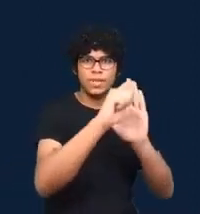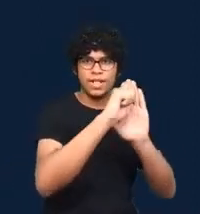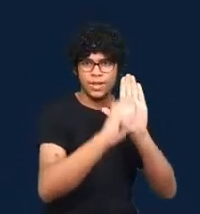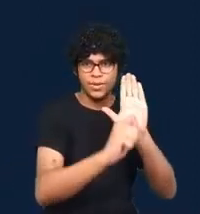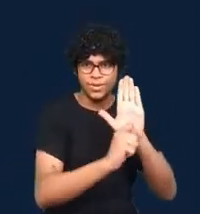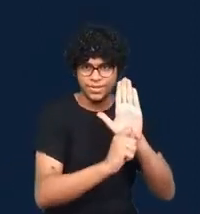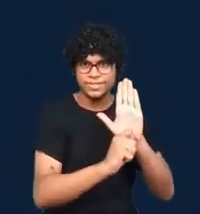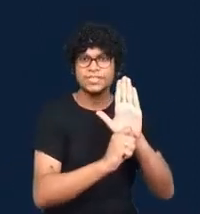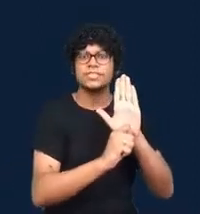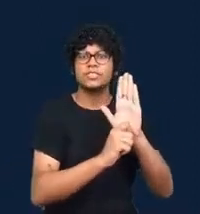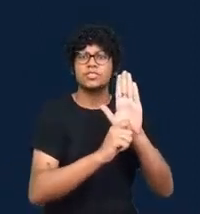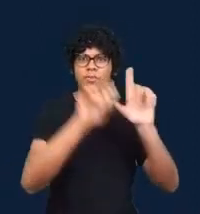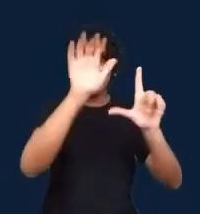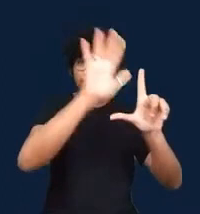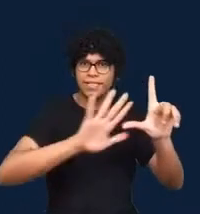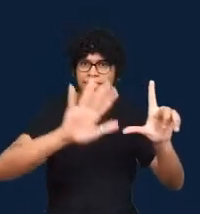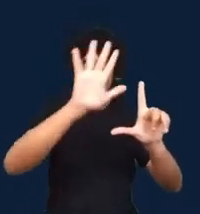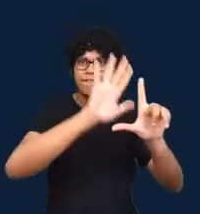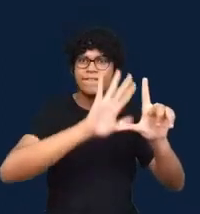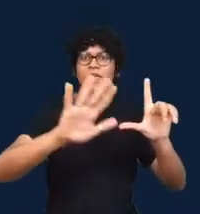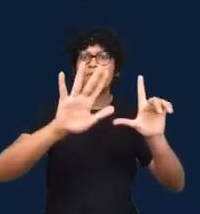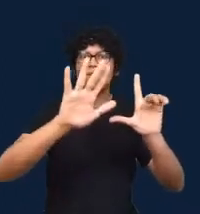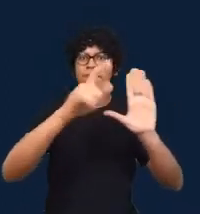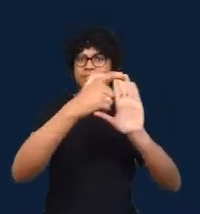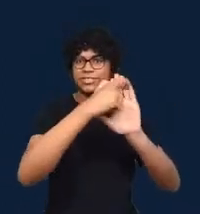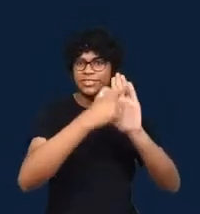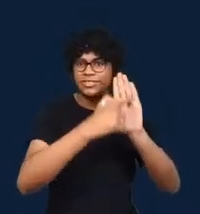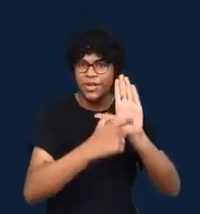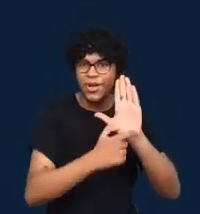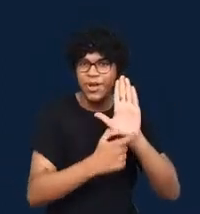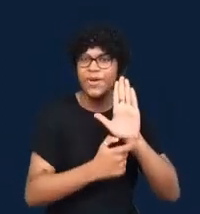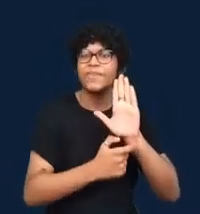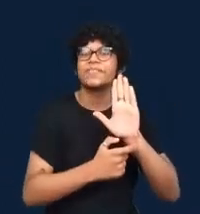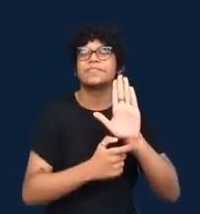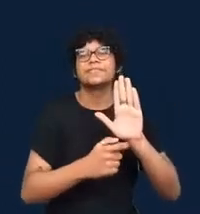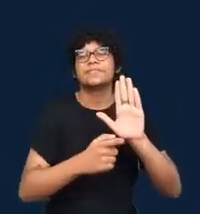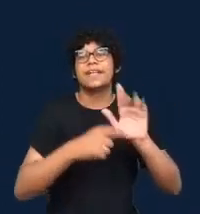methods Internet studies and post colonial computing.